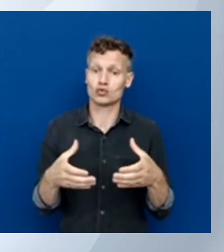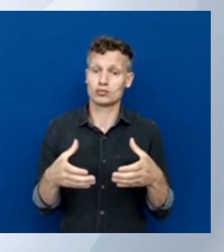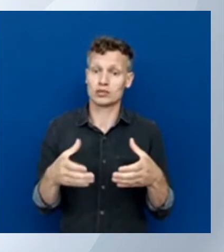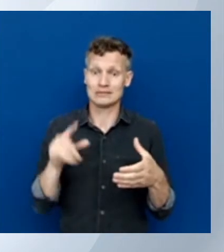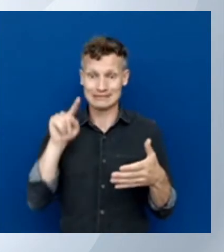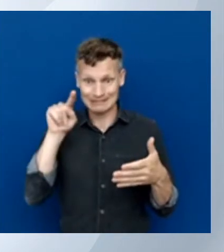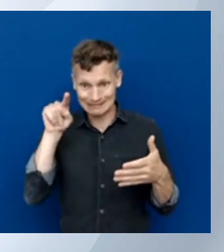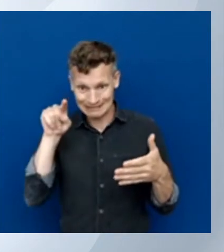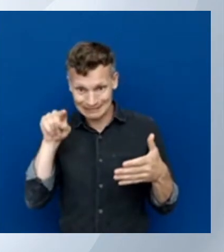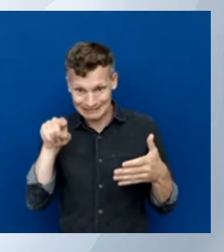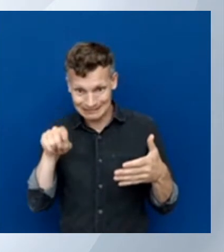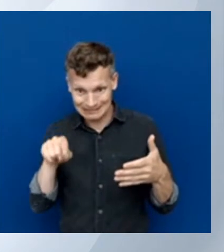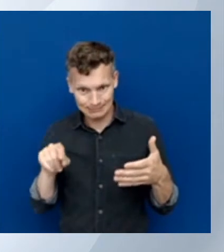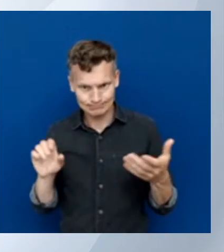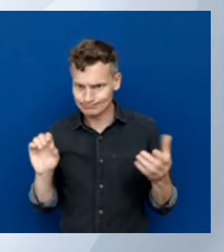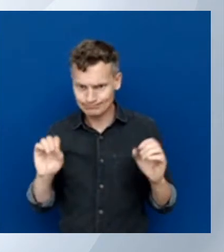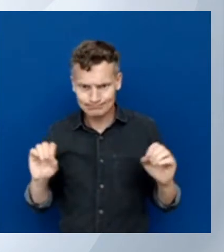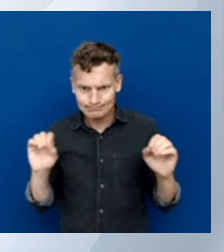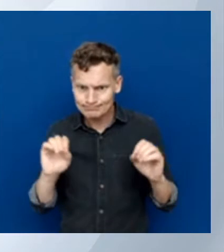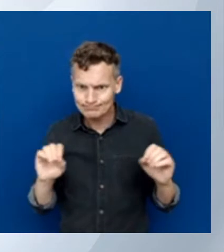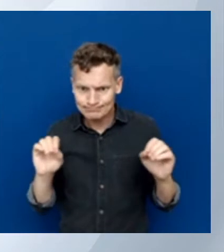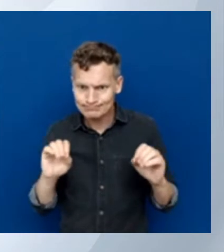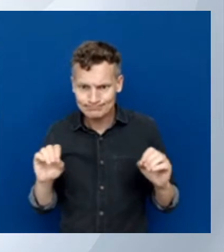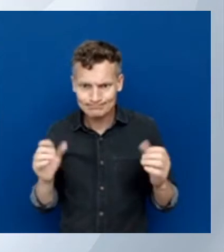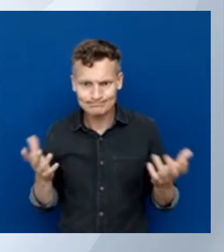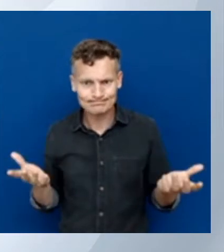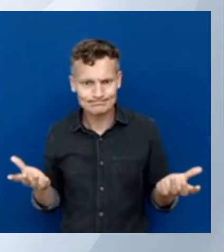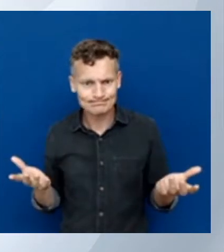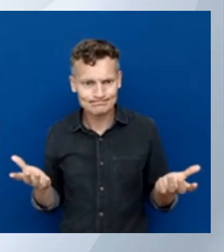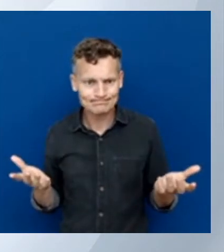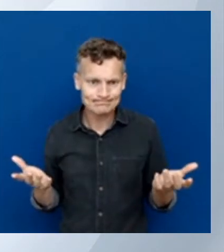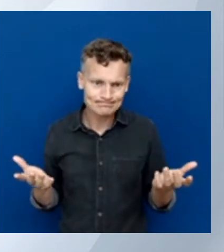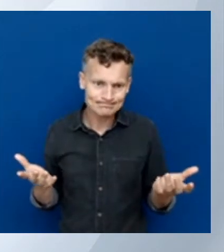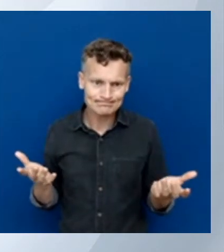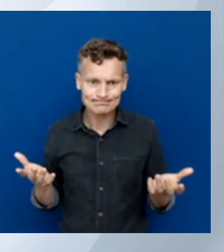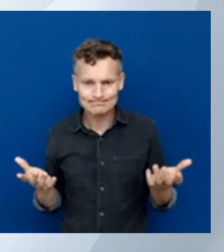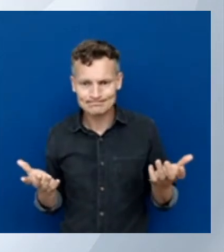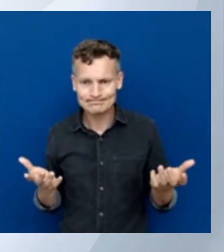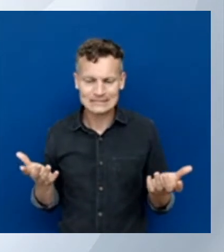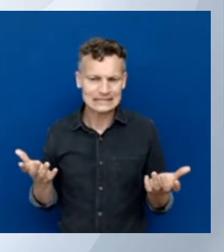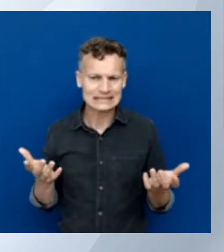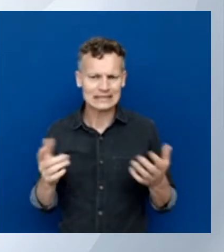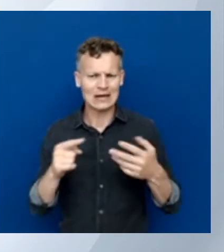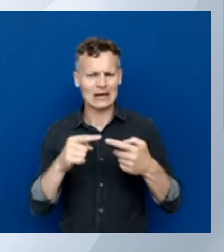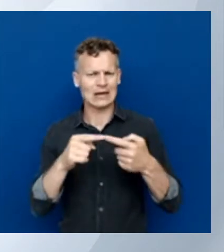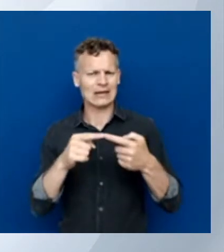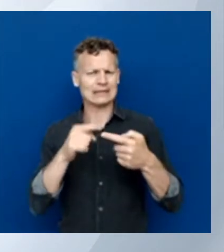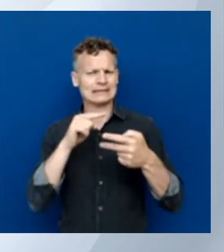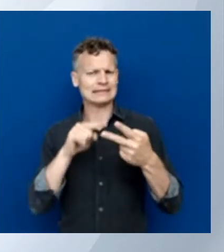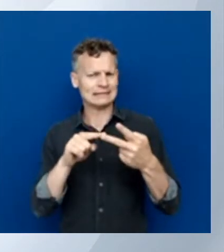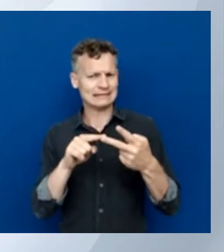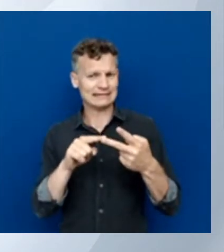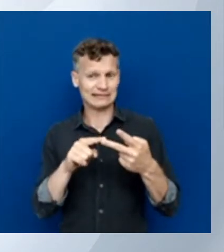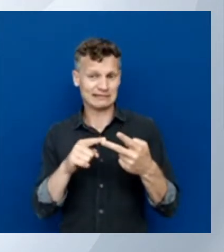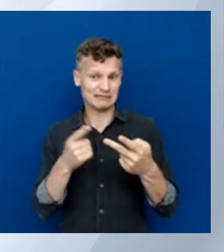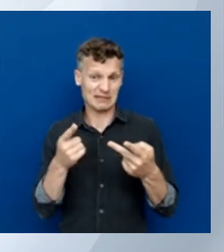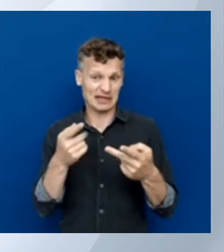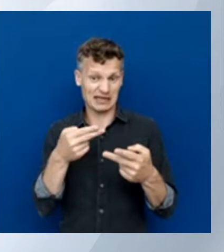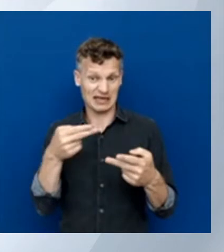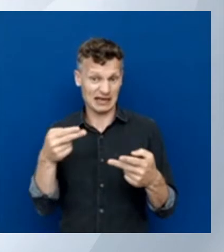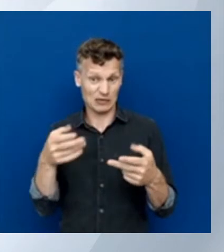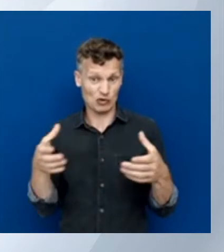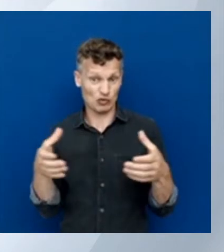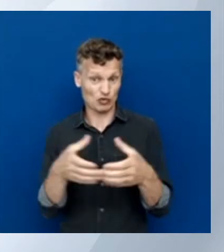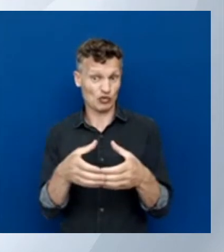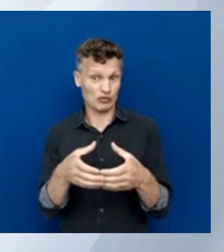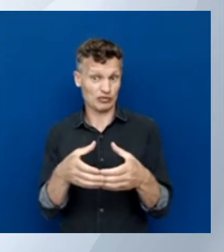So that's a bugger. But the second thing I can think of is just group. Because resources here, let's just call it